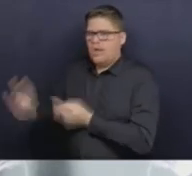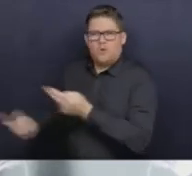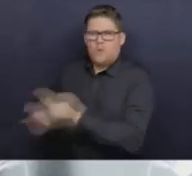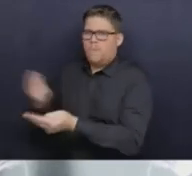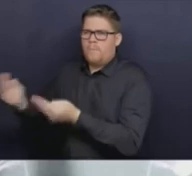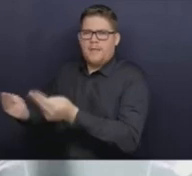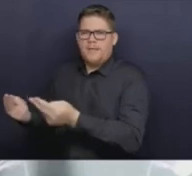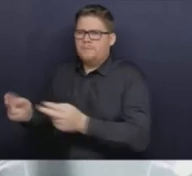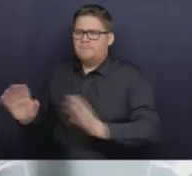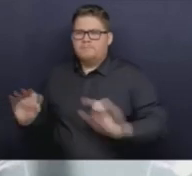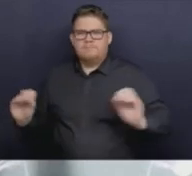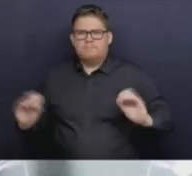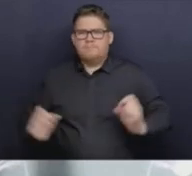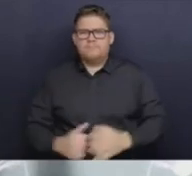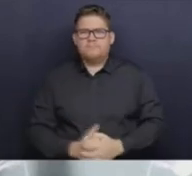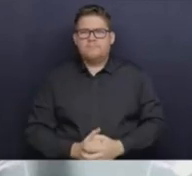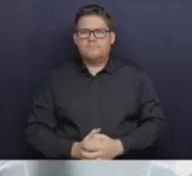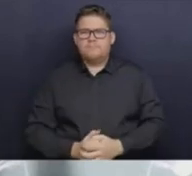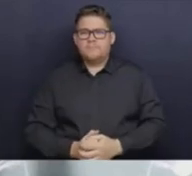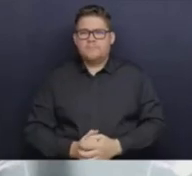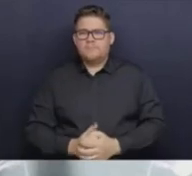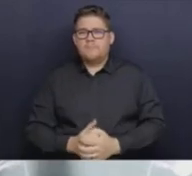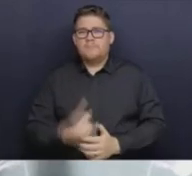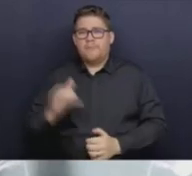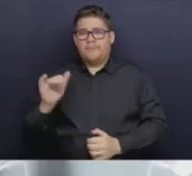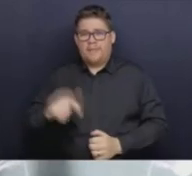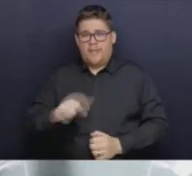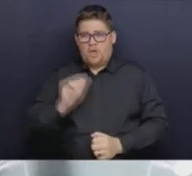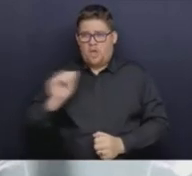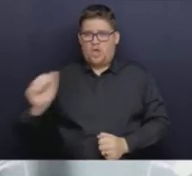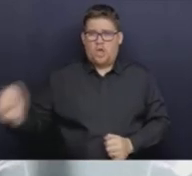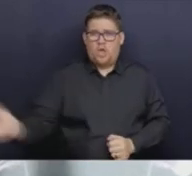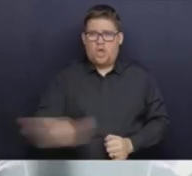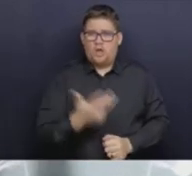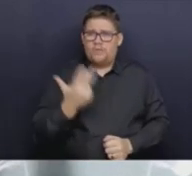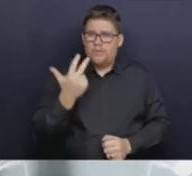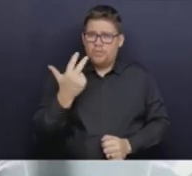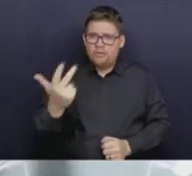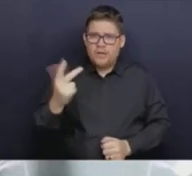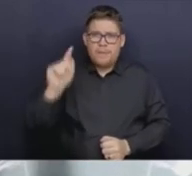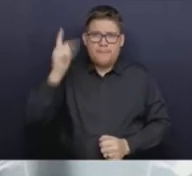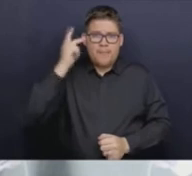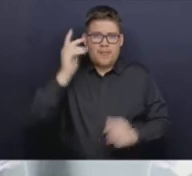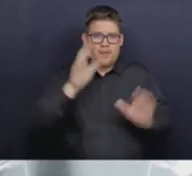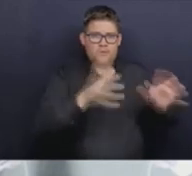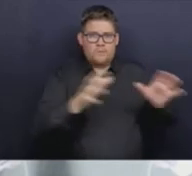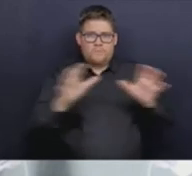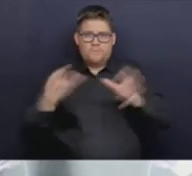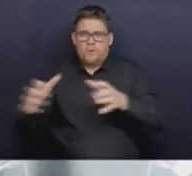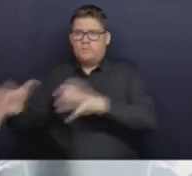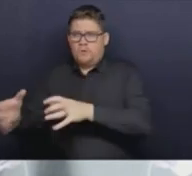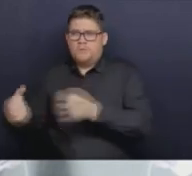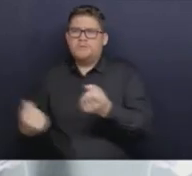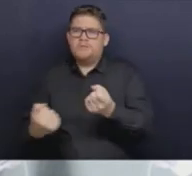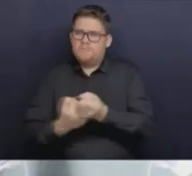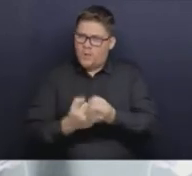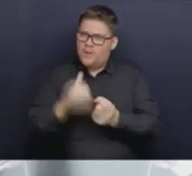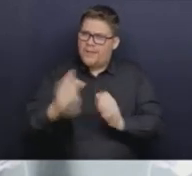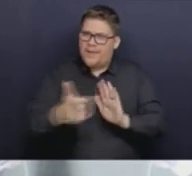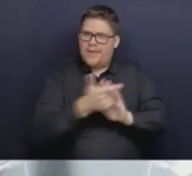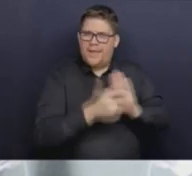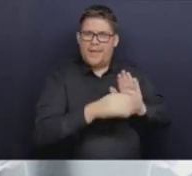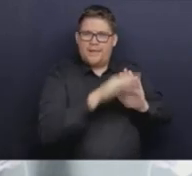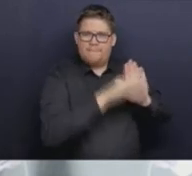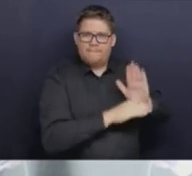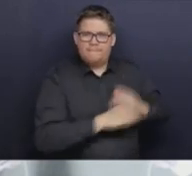This was overwhelmingly supported by all three political parties who took part, by the vast majority, think 92